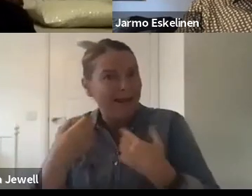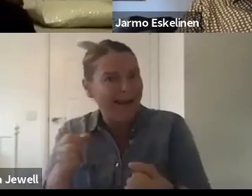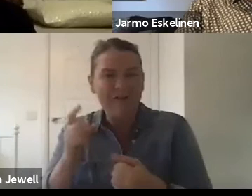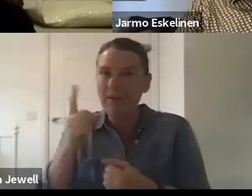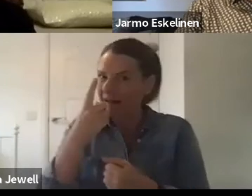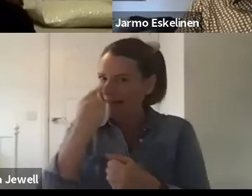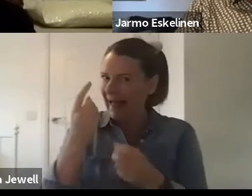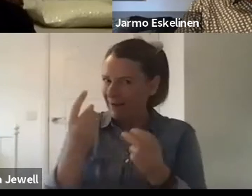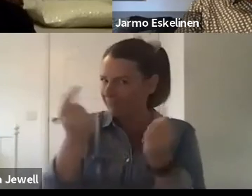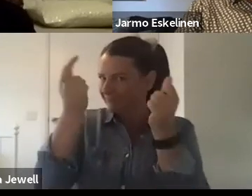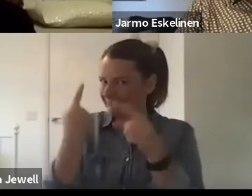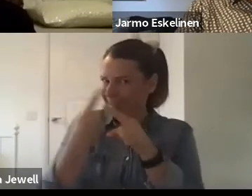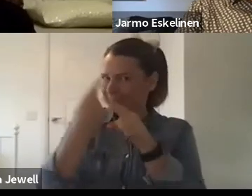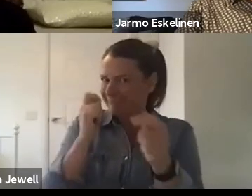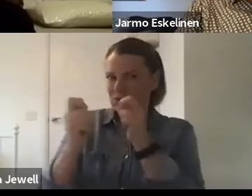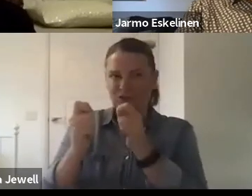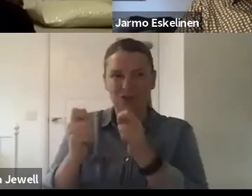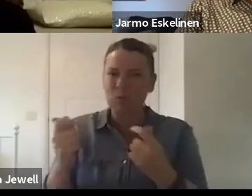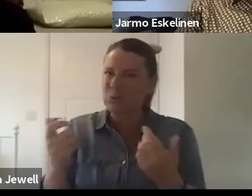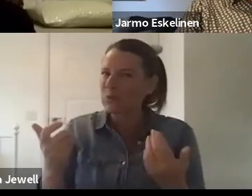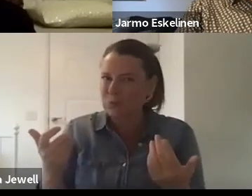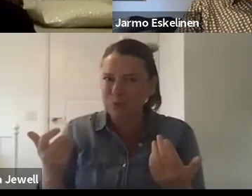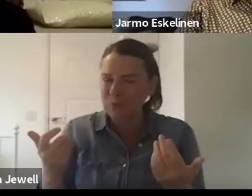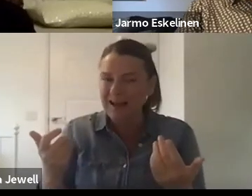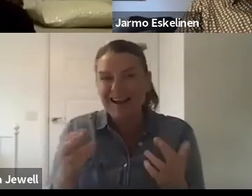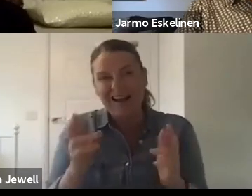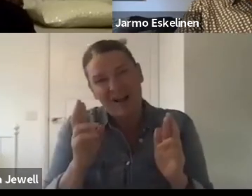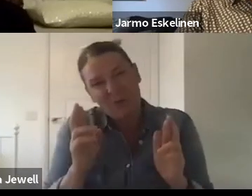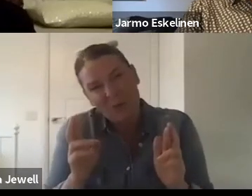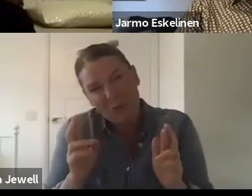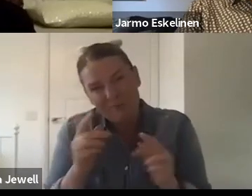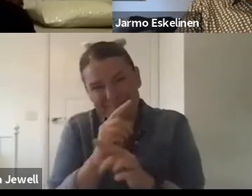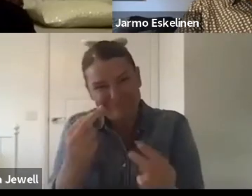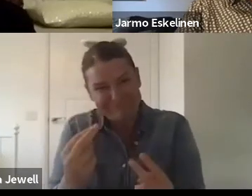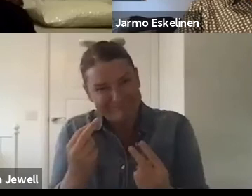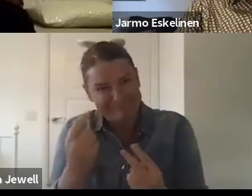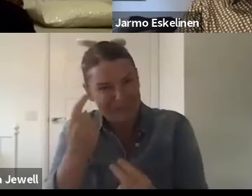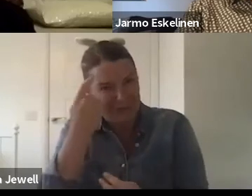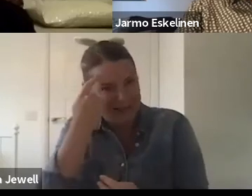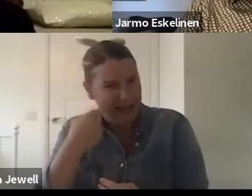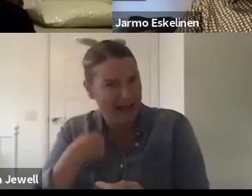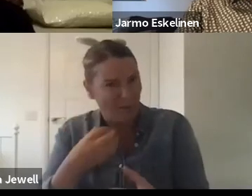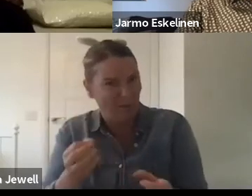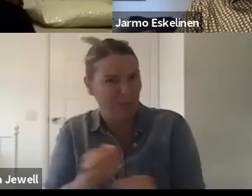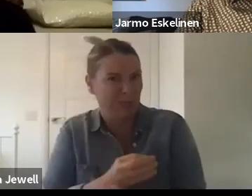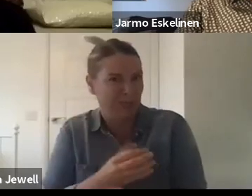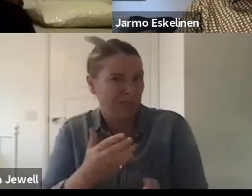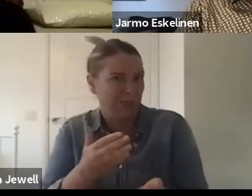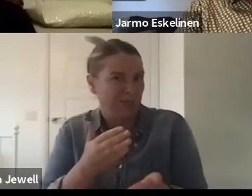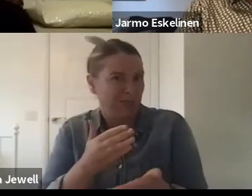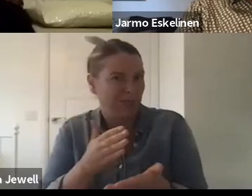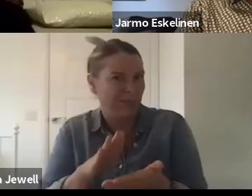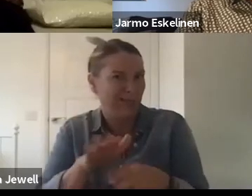quickly, but we are working incredibly hard on it. I hope that doesn't sound too bland as an answer, because it is